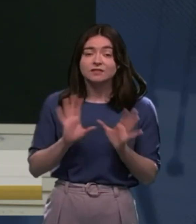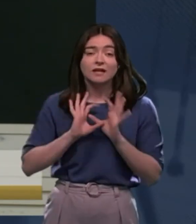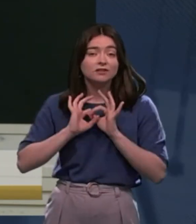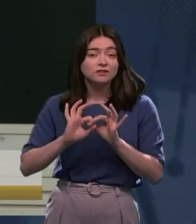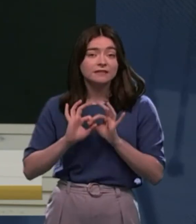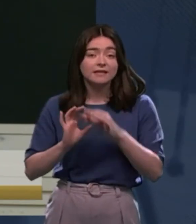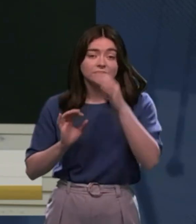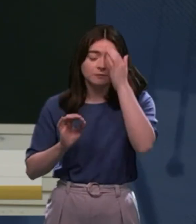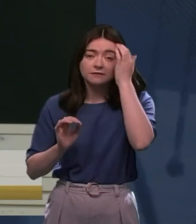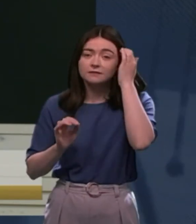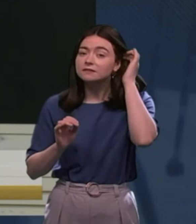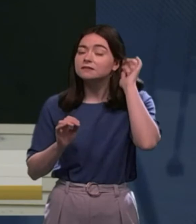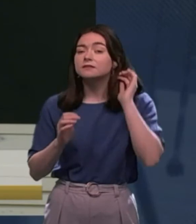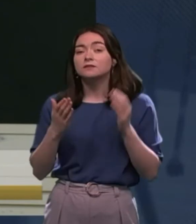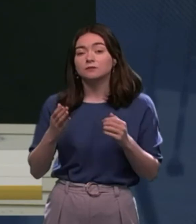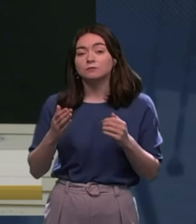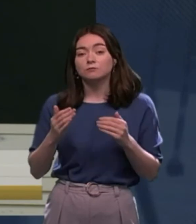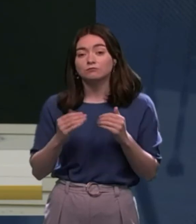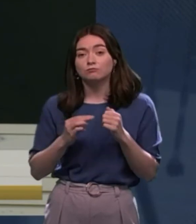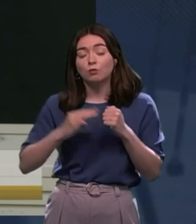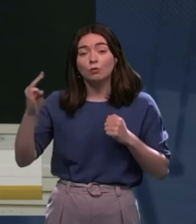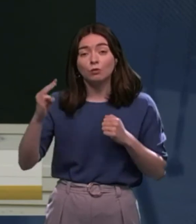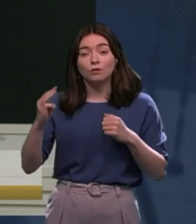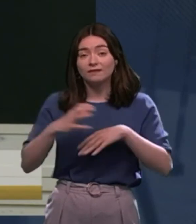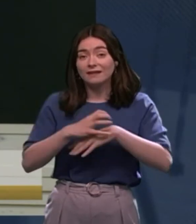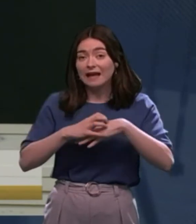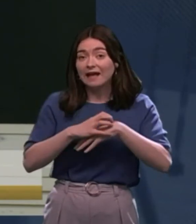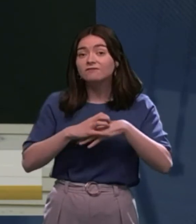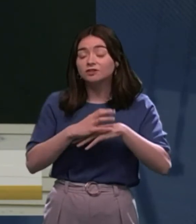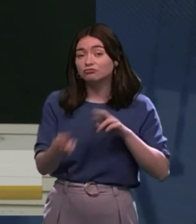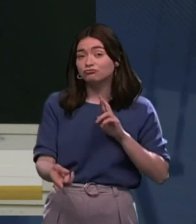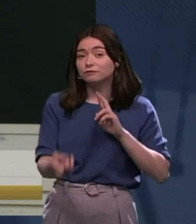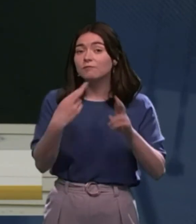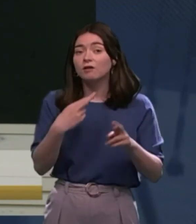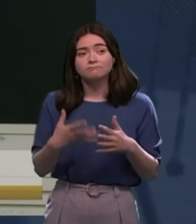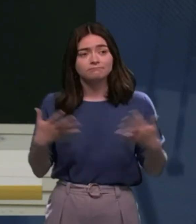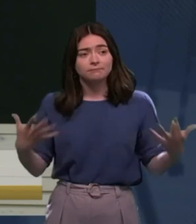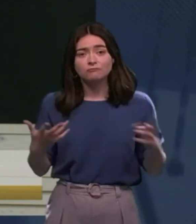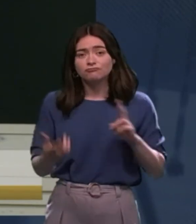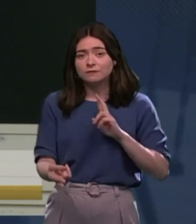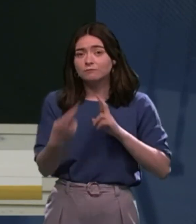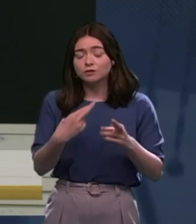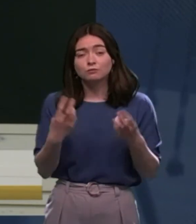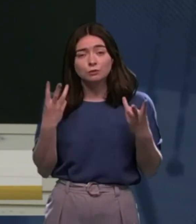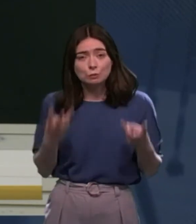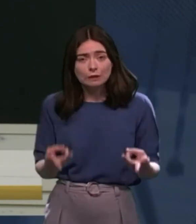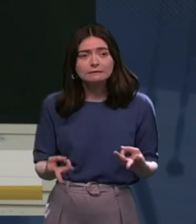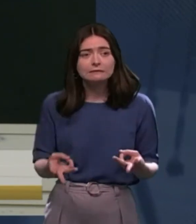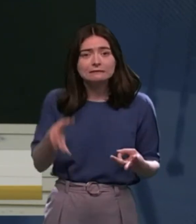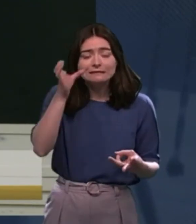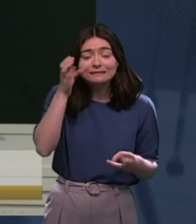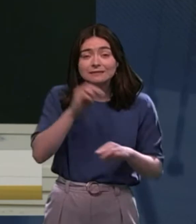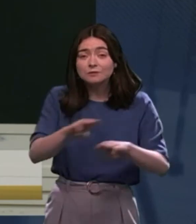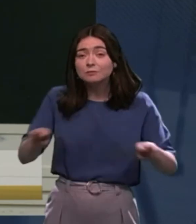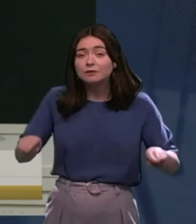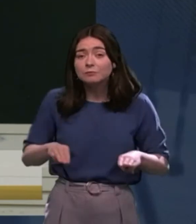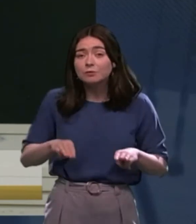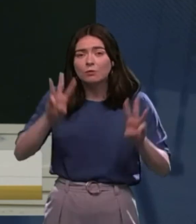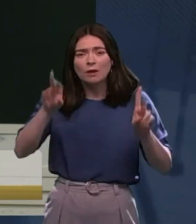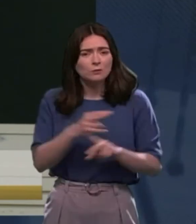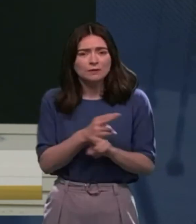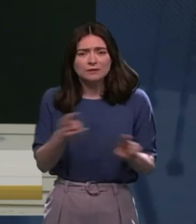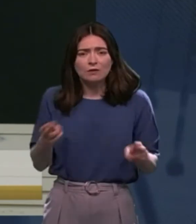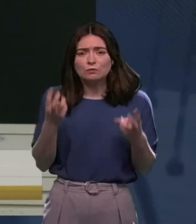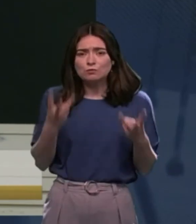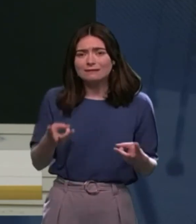more, an above-average response, like, a significant response, and we do want to hear from people, like, I mean, why would we not want to